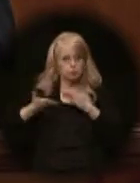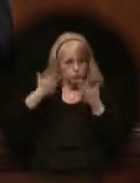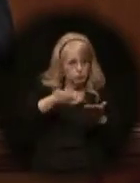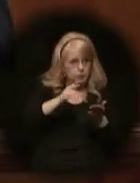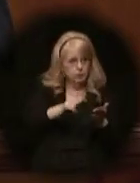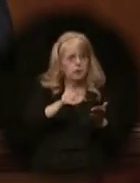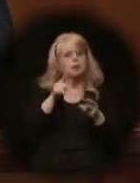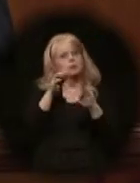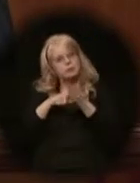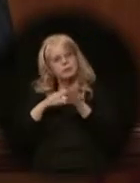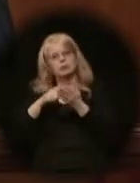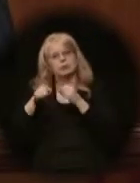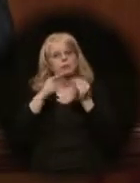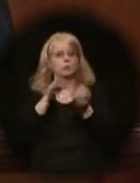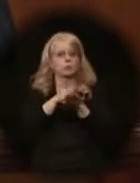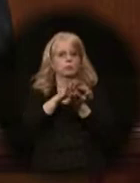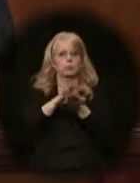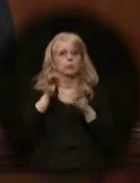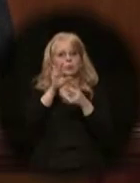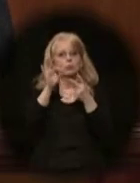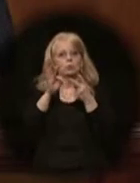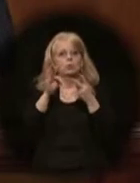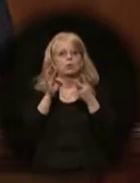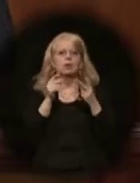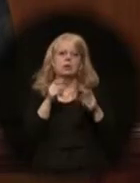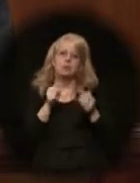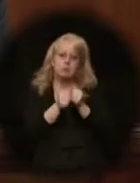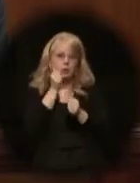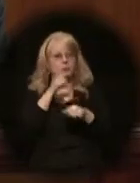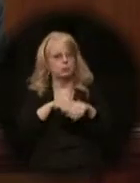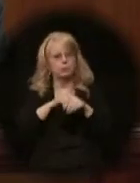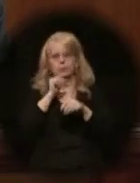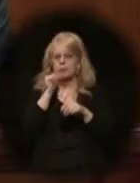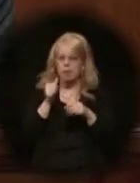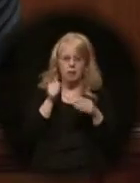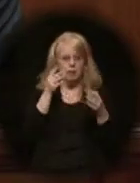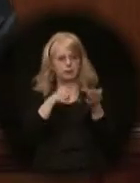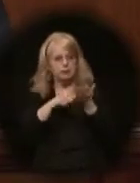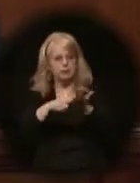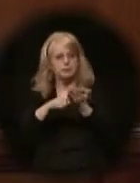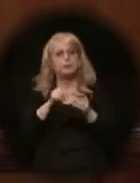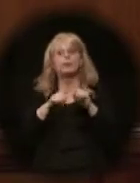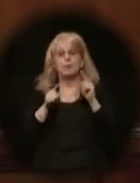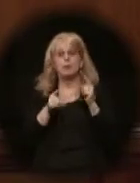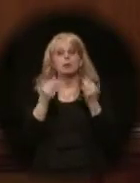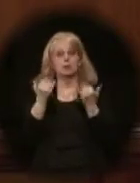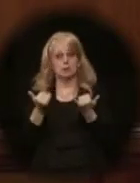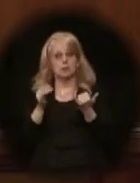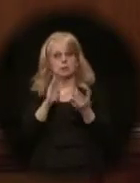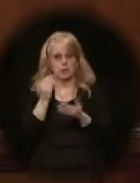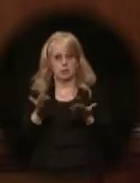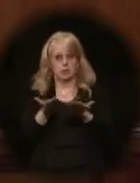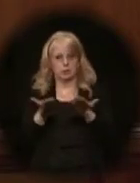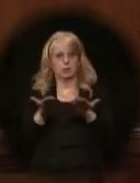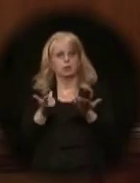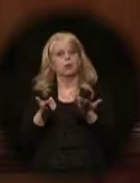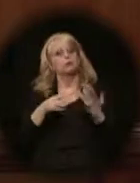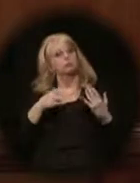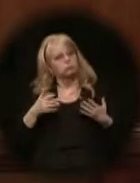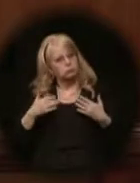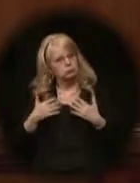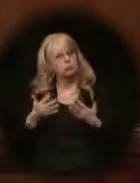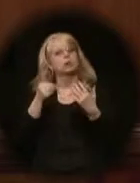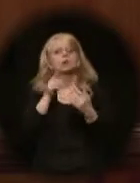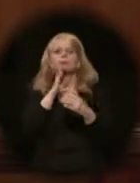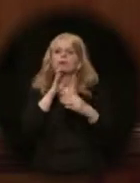school choice in Alaska has gone largely unaddressed. However, members of this body have courageously stepped up to